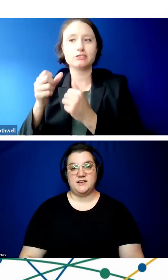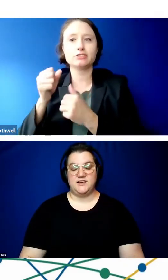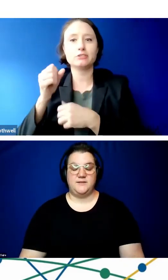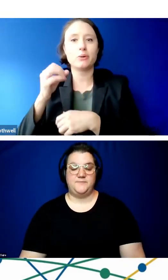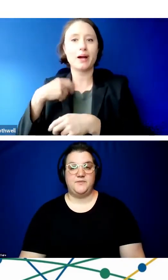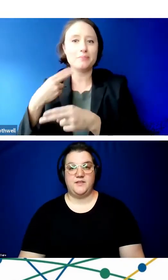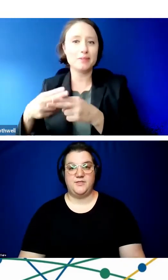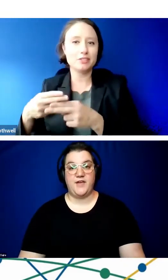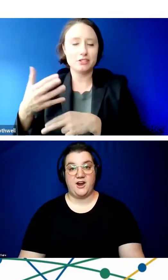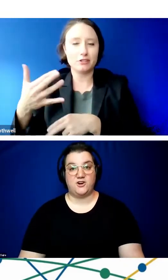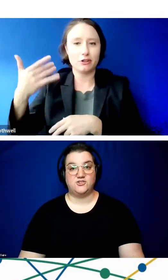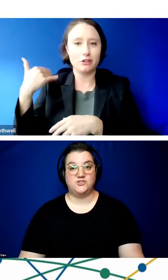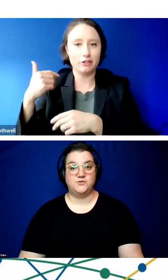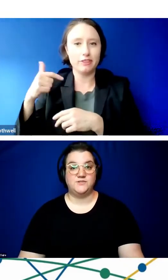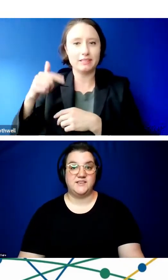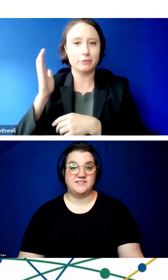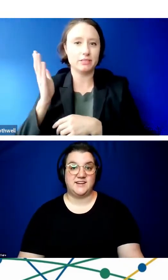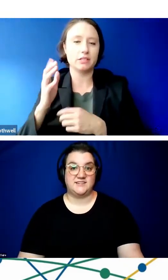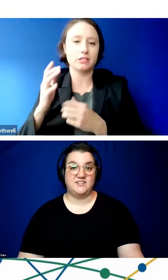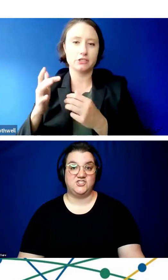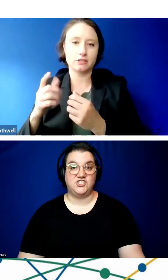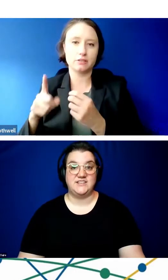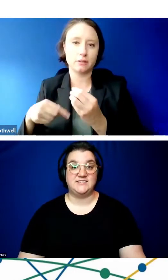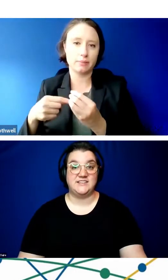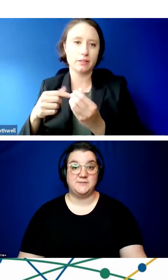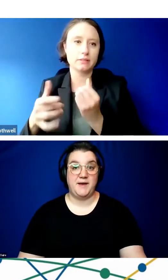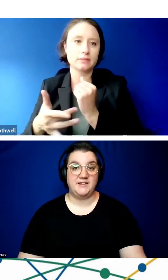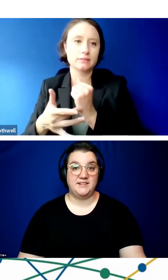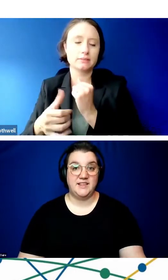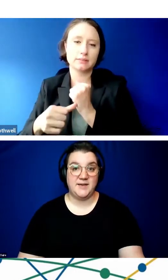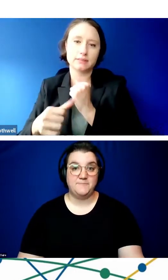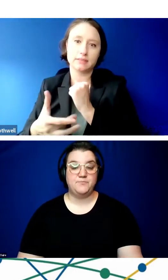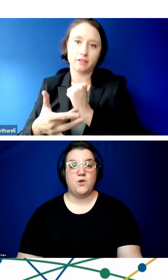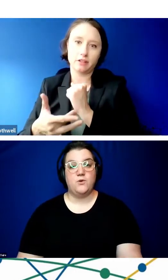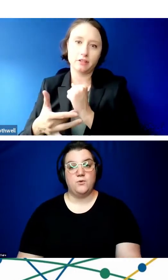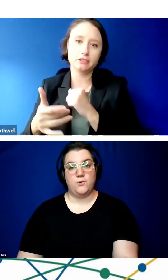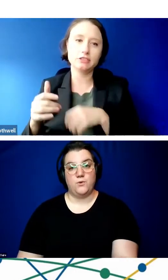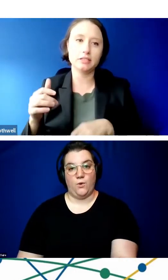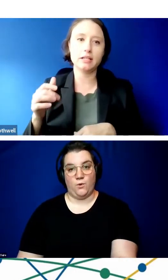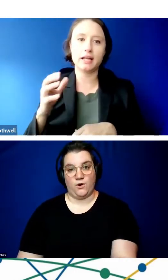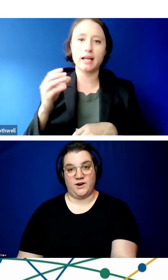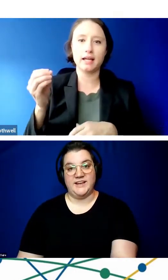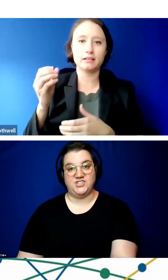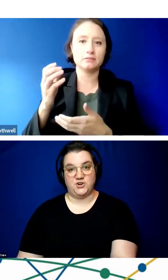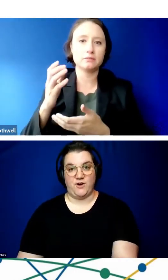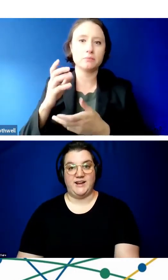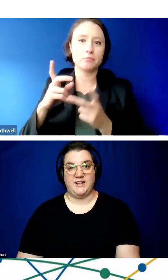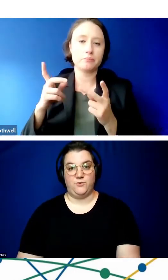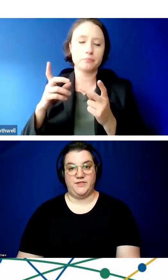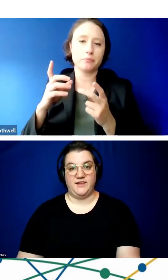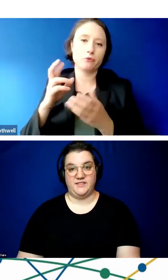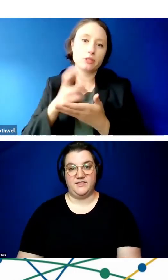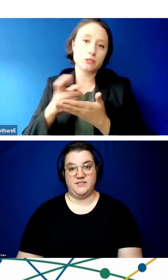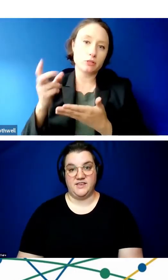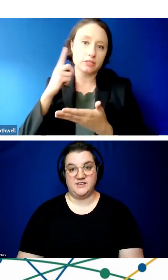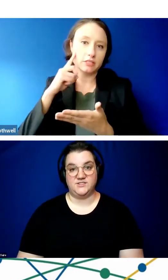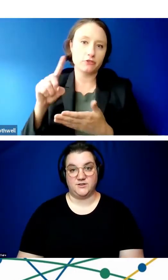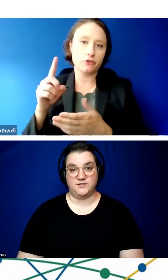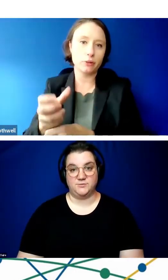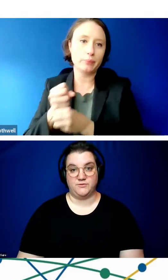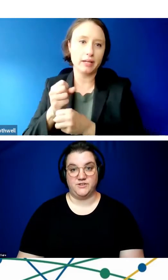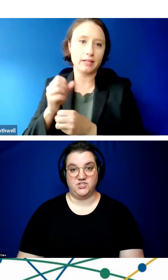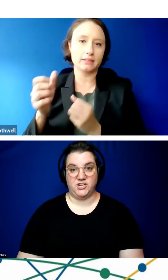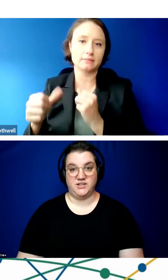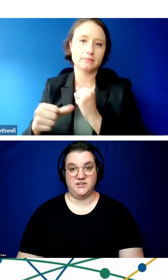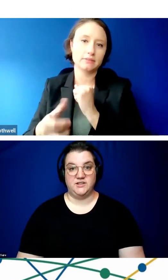there to use these technologies independently or integrated within the